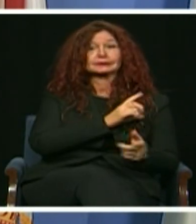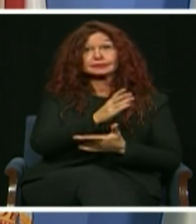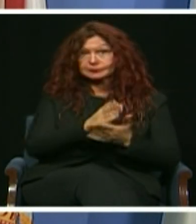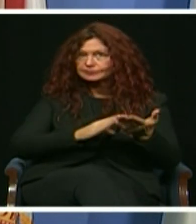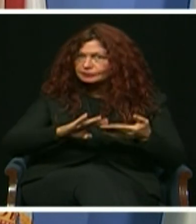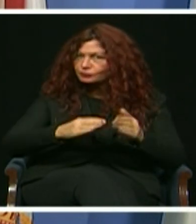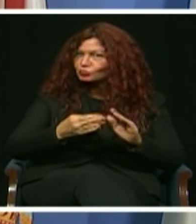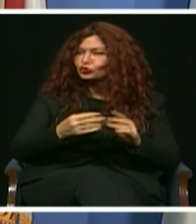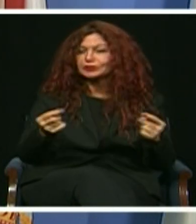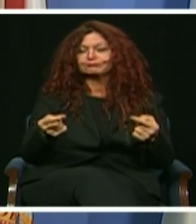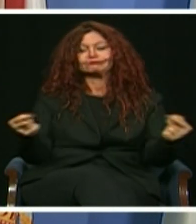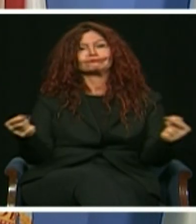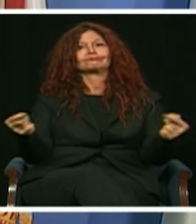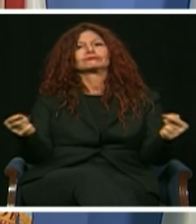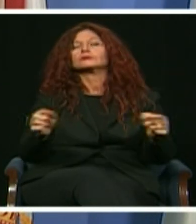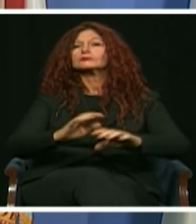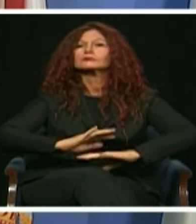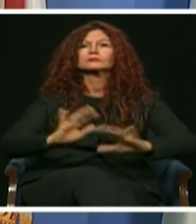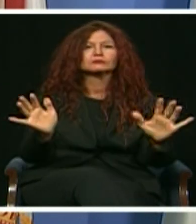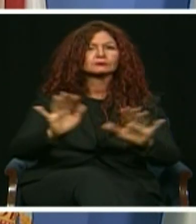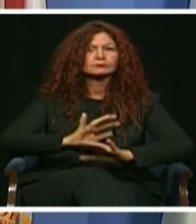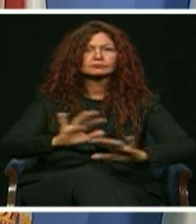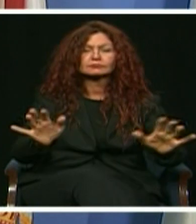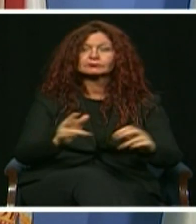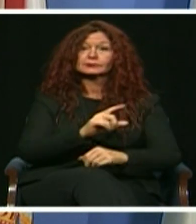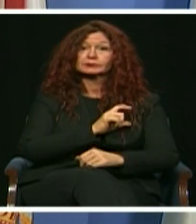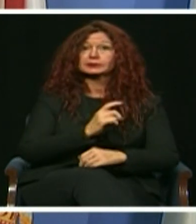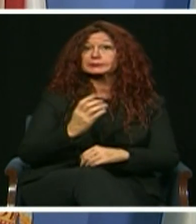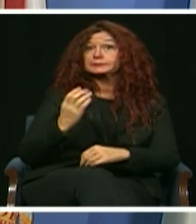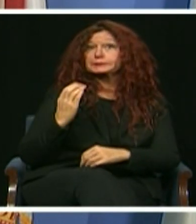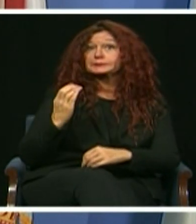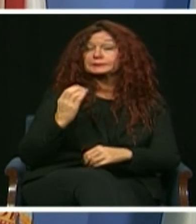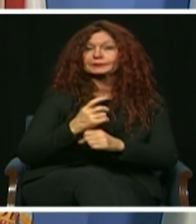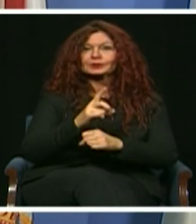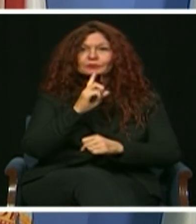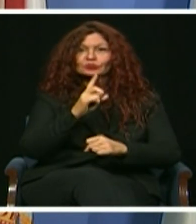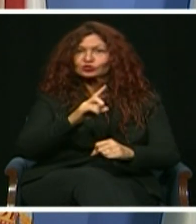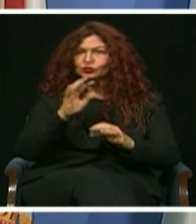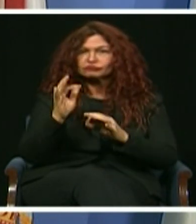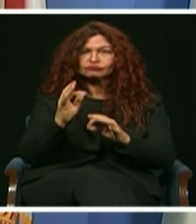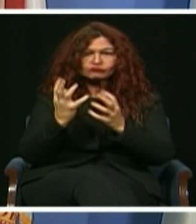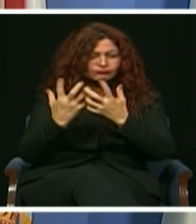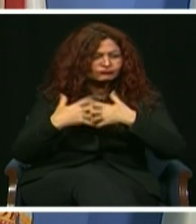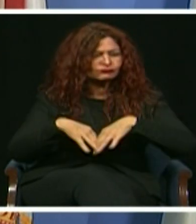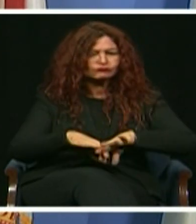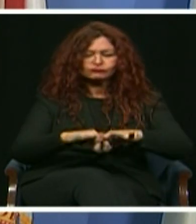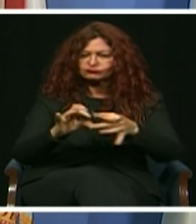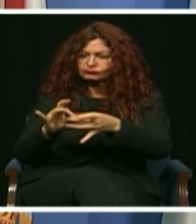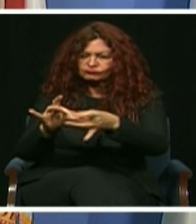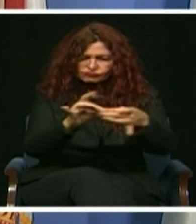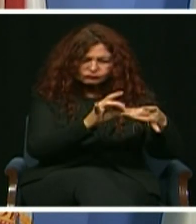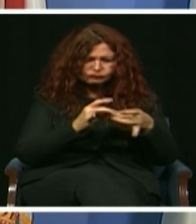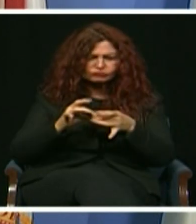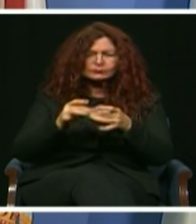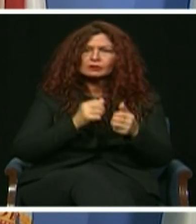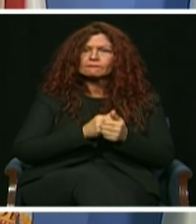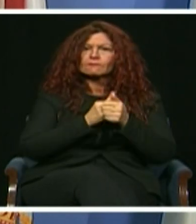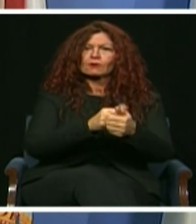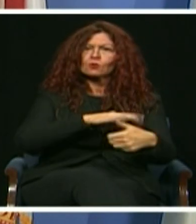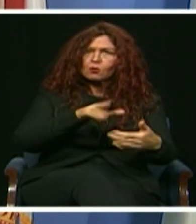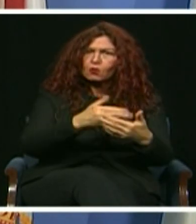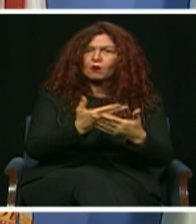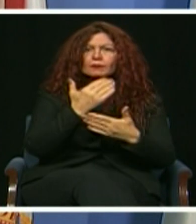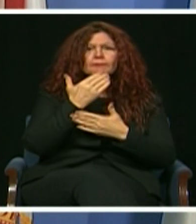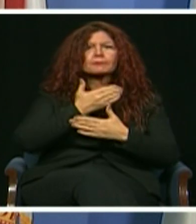community policing first and make sure MDPD is at the forefront of national best practices. And I have